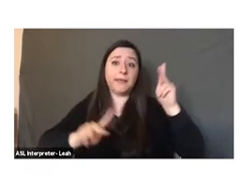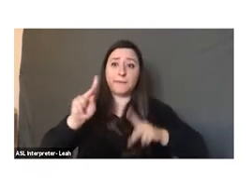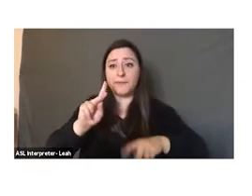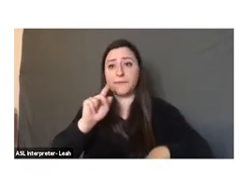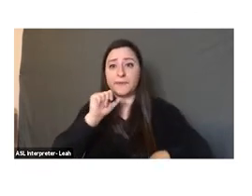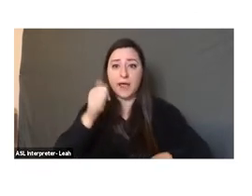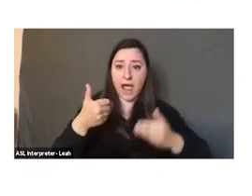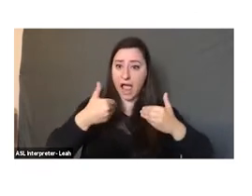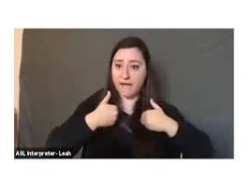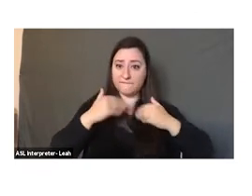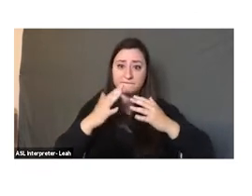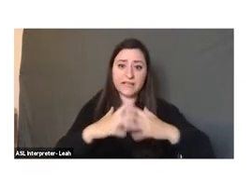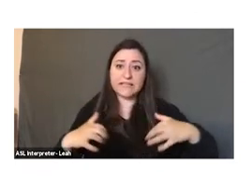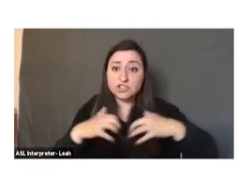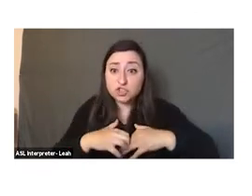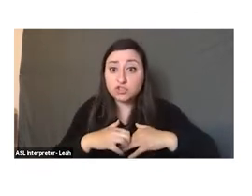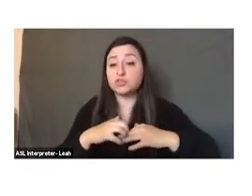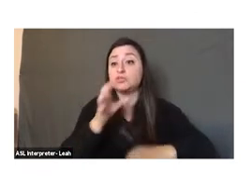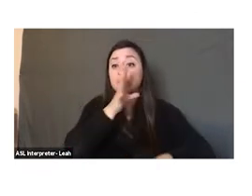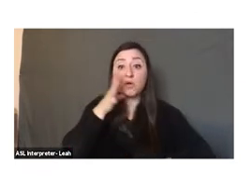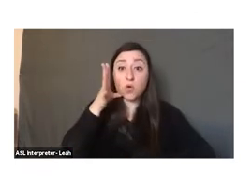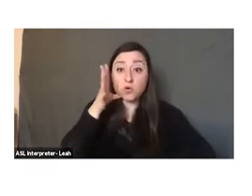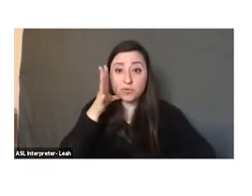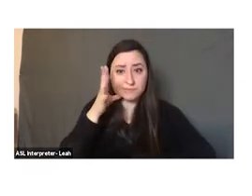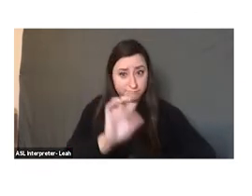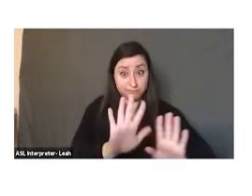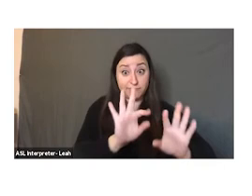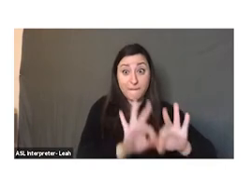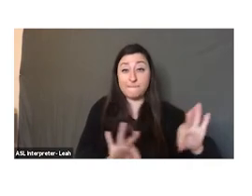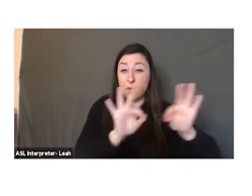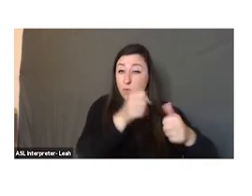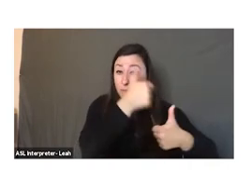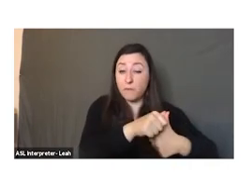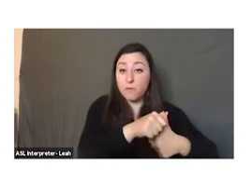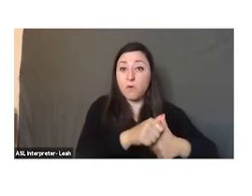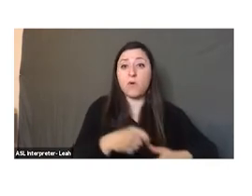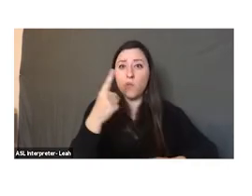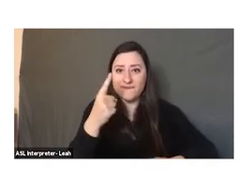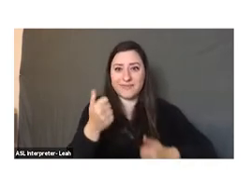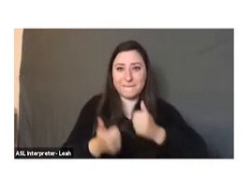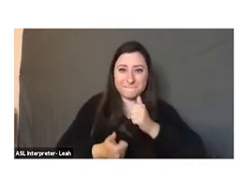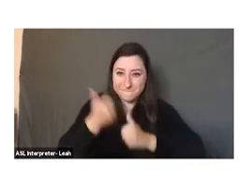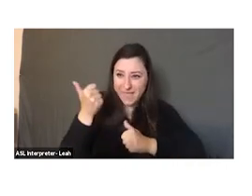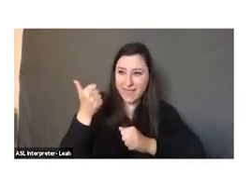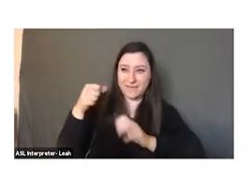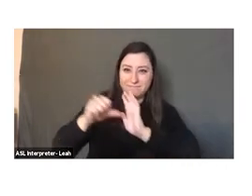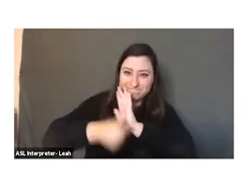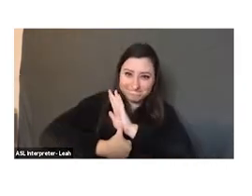have an indigenous agriculture, this is very important. One of the main narratives of colonialism